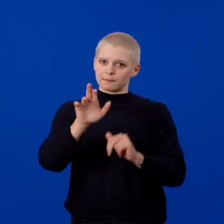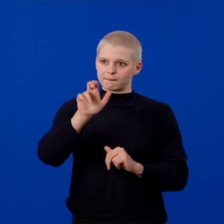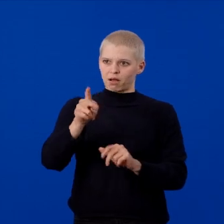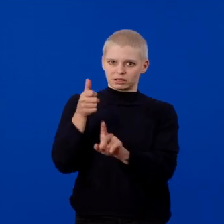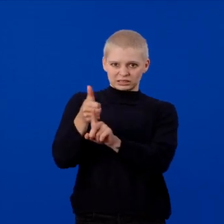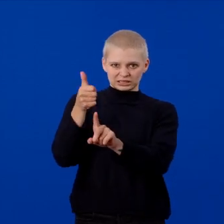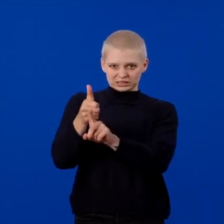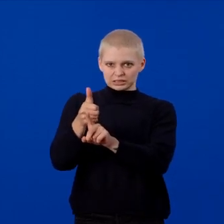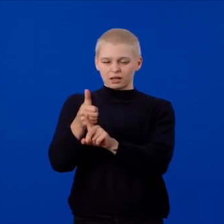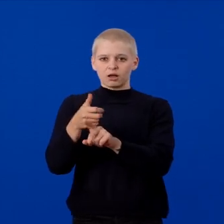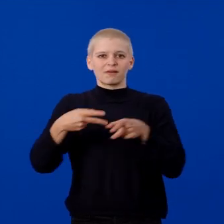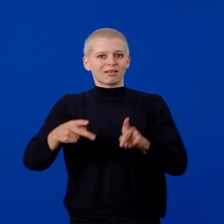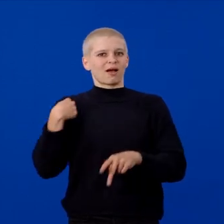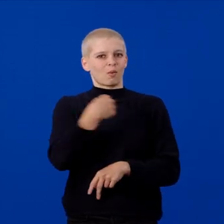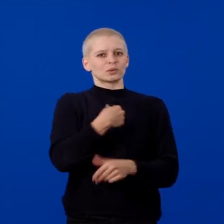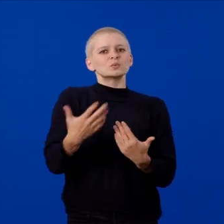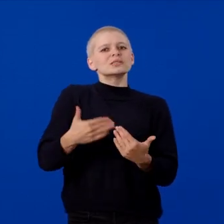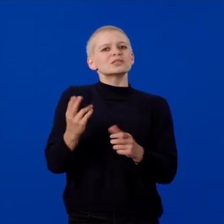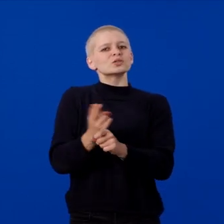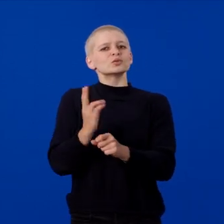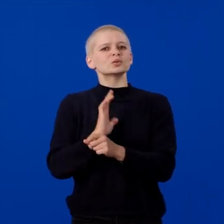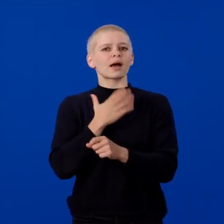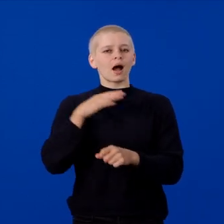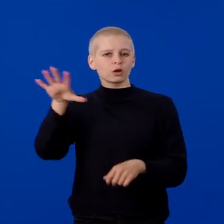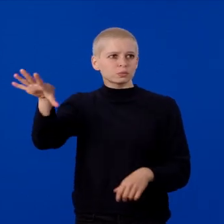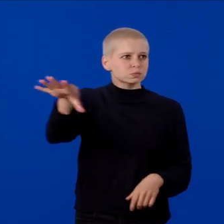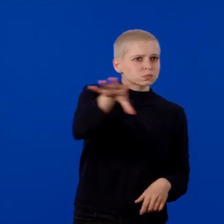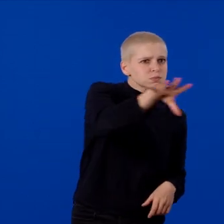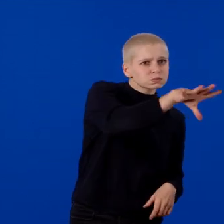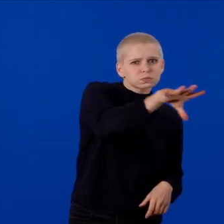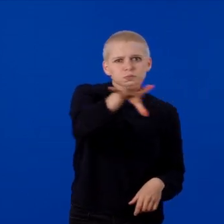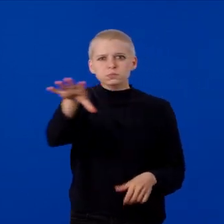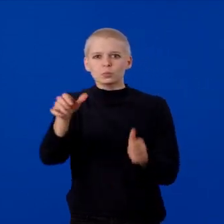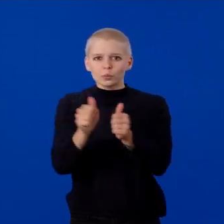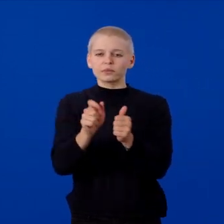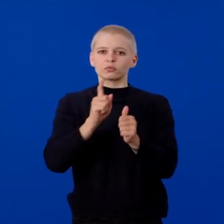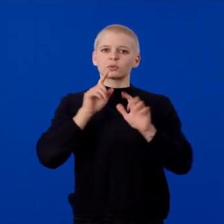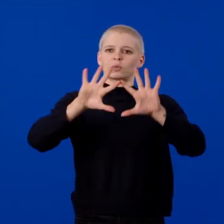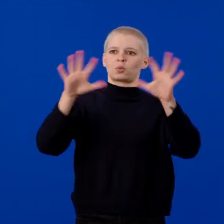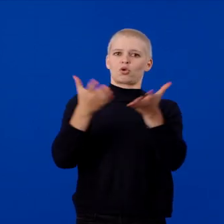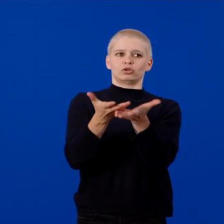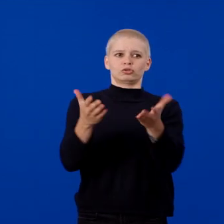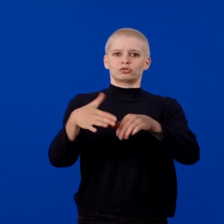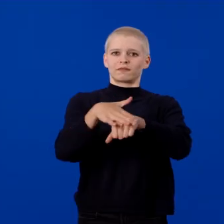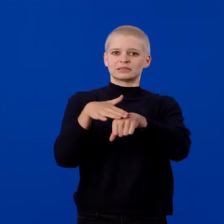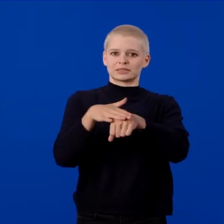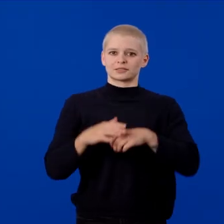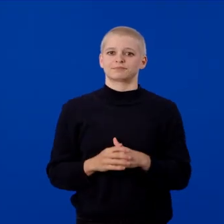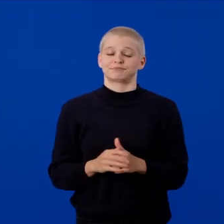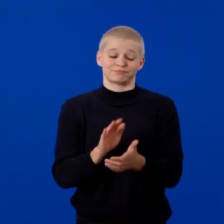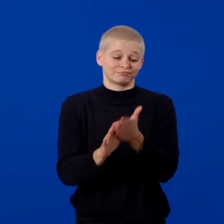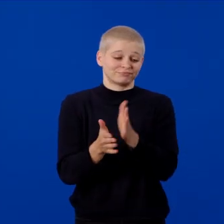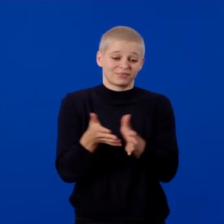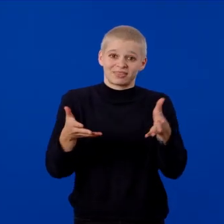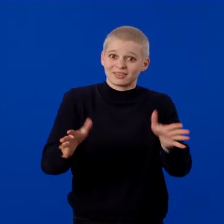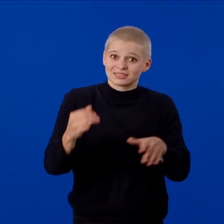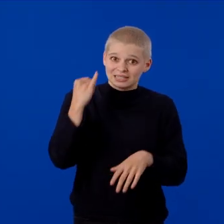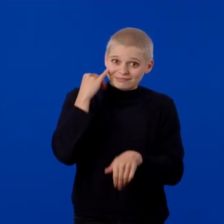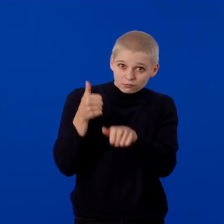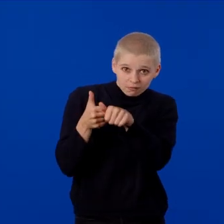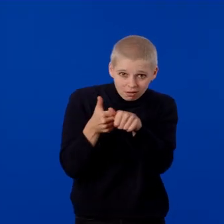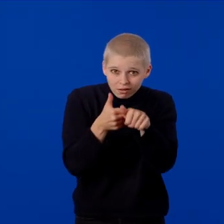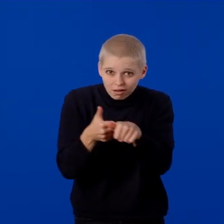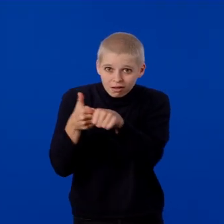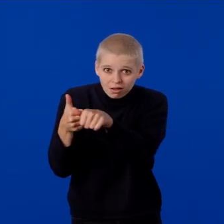Manager allow us to easily use a rate cast with the real-world surfaces. Well, that's it. If you follow along and